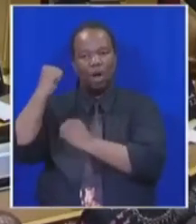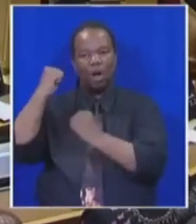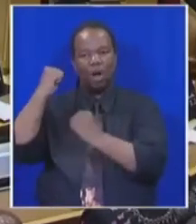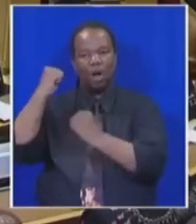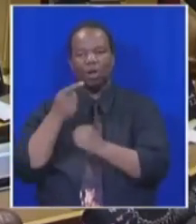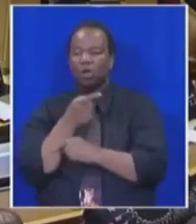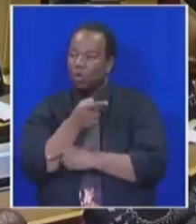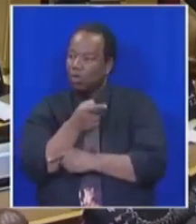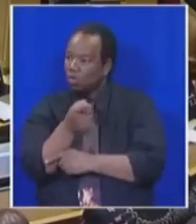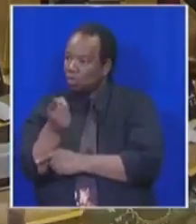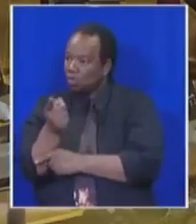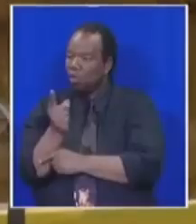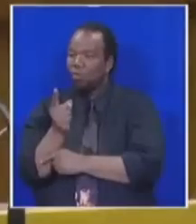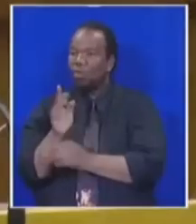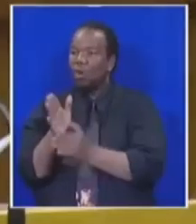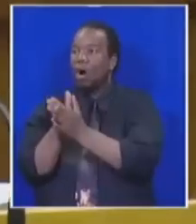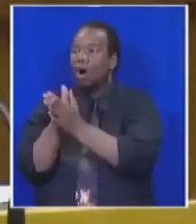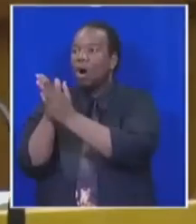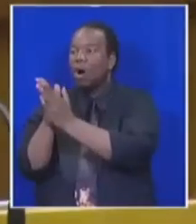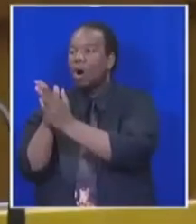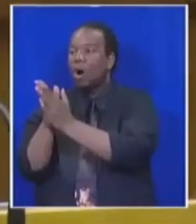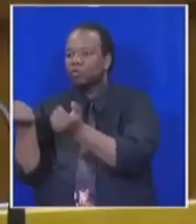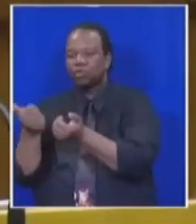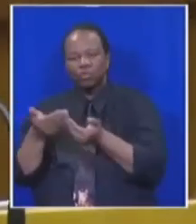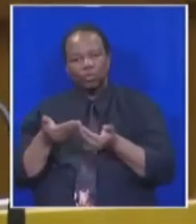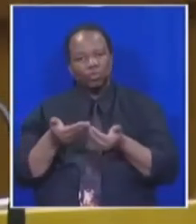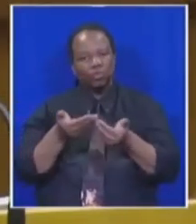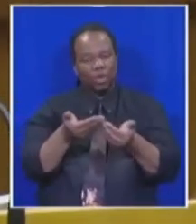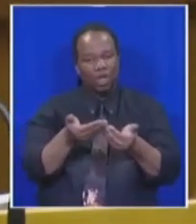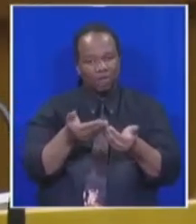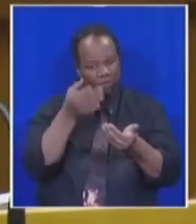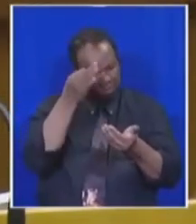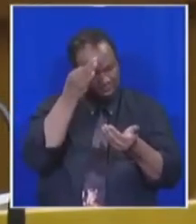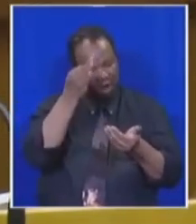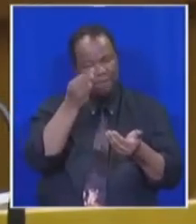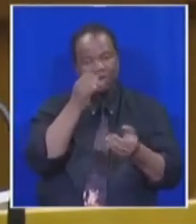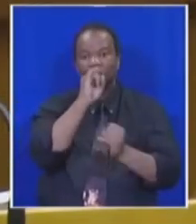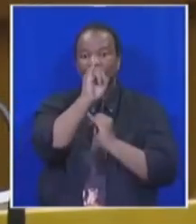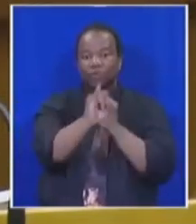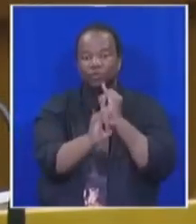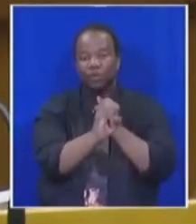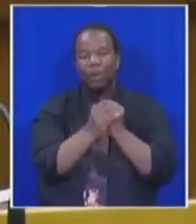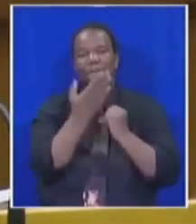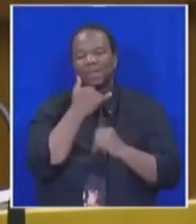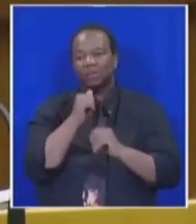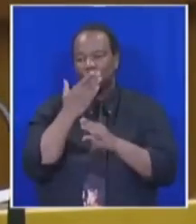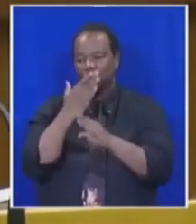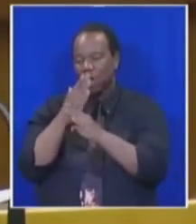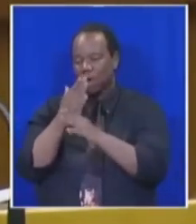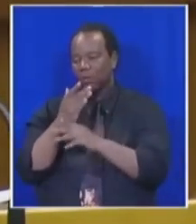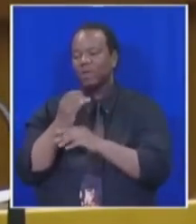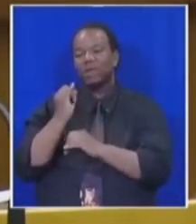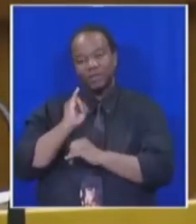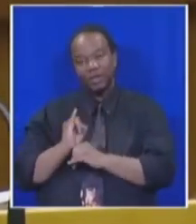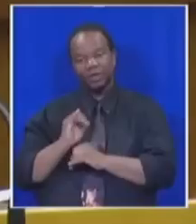Those who are called upon to serve in public institutions have an added responsibility to work with integrity, honesty